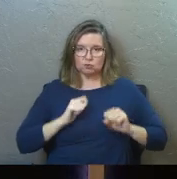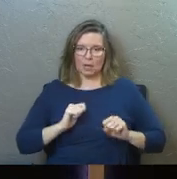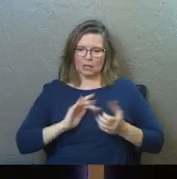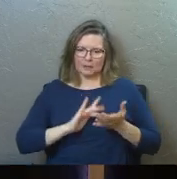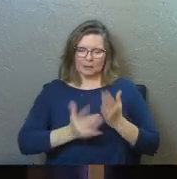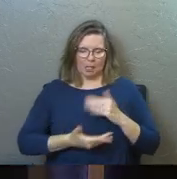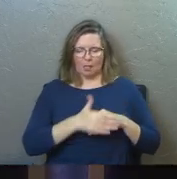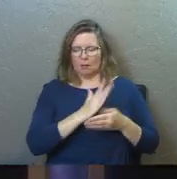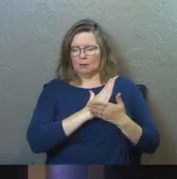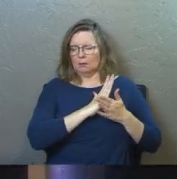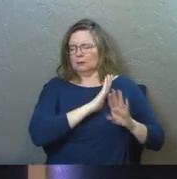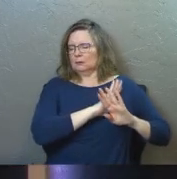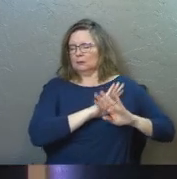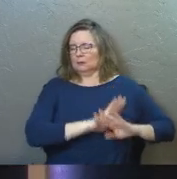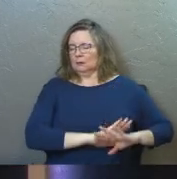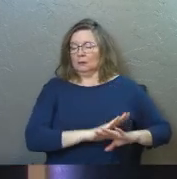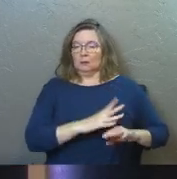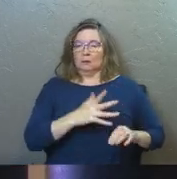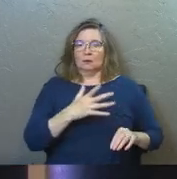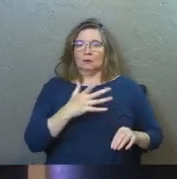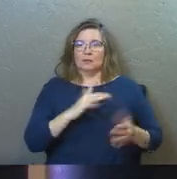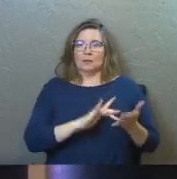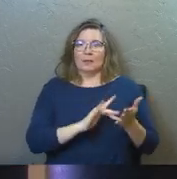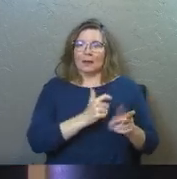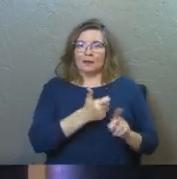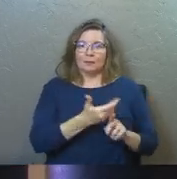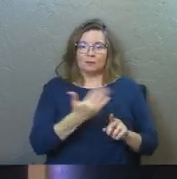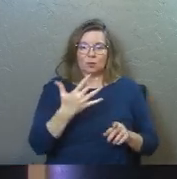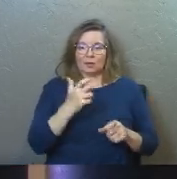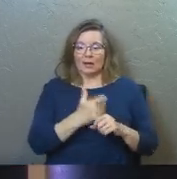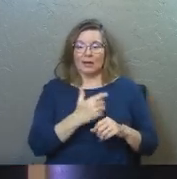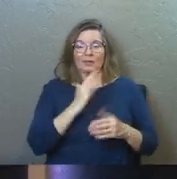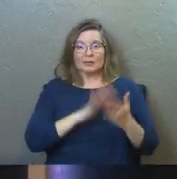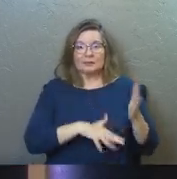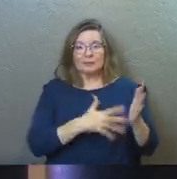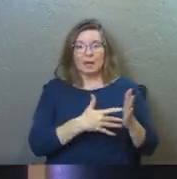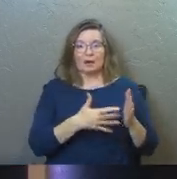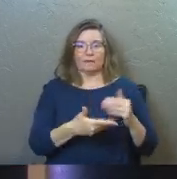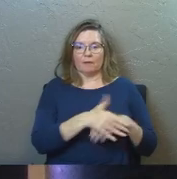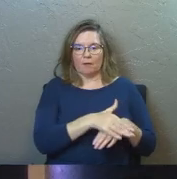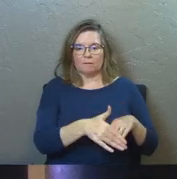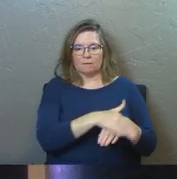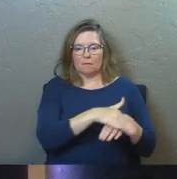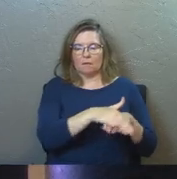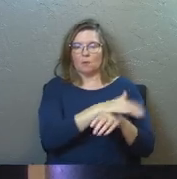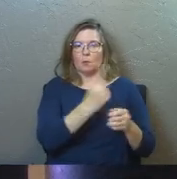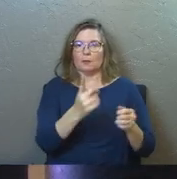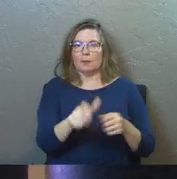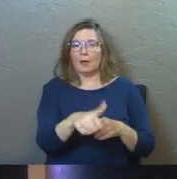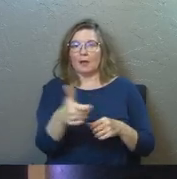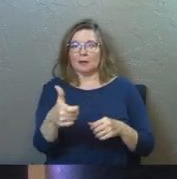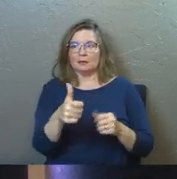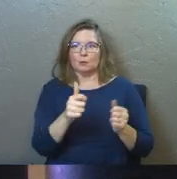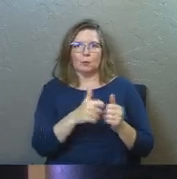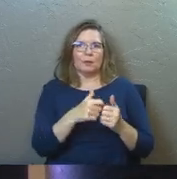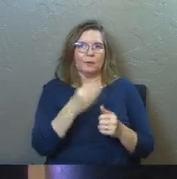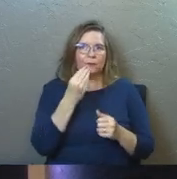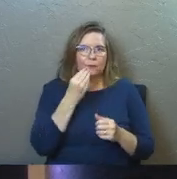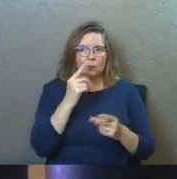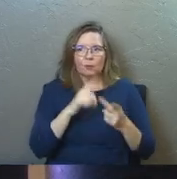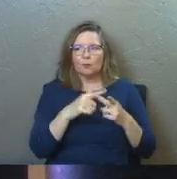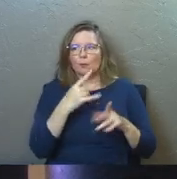medicate it and feel better, because you've medicated it before, and you felt better, and so you've gotten in this pattern of medicating that particular pain this way,